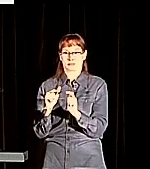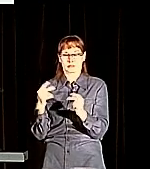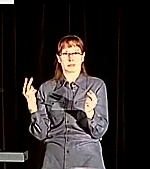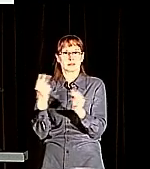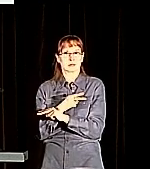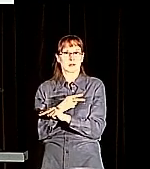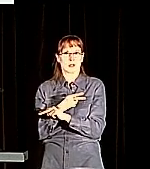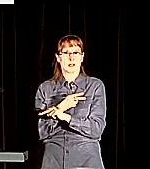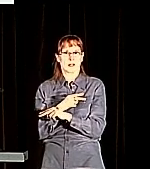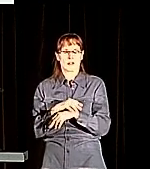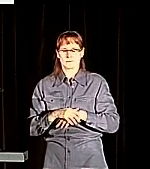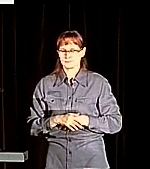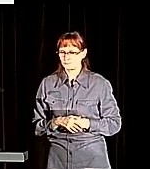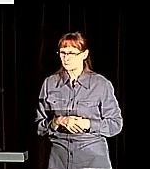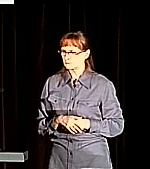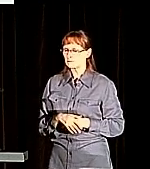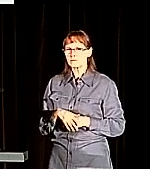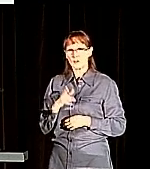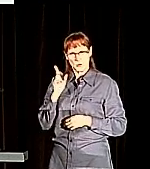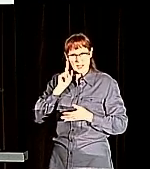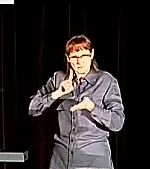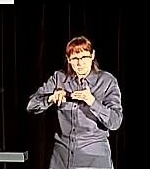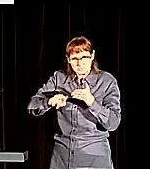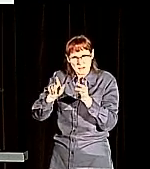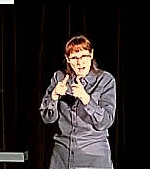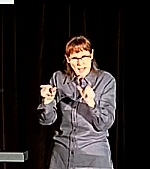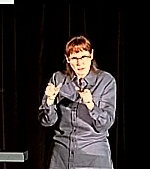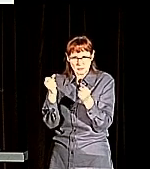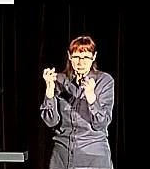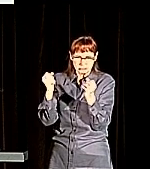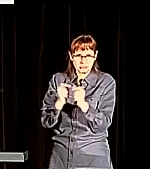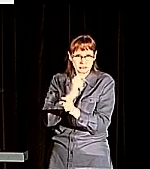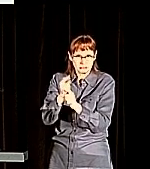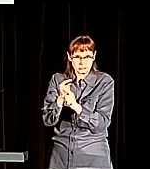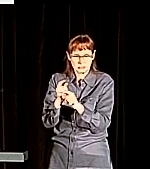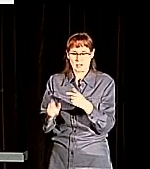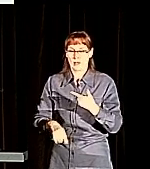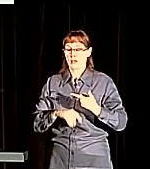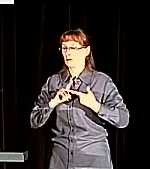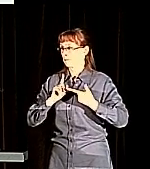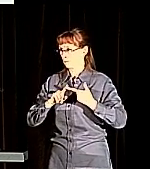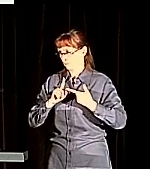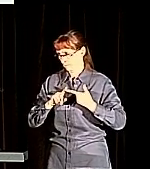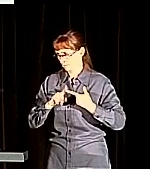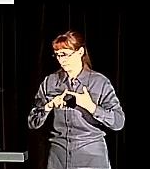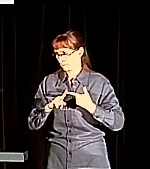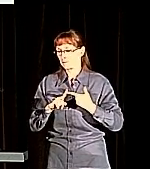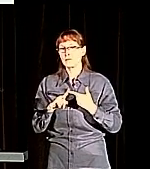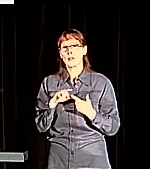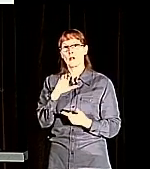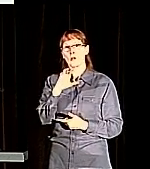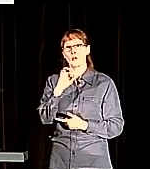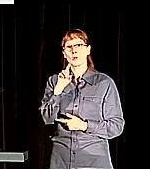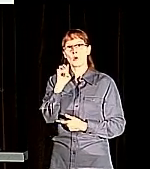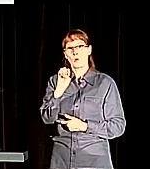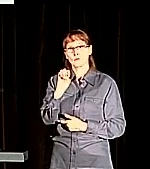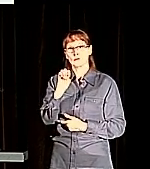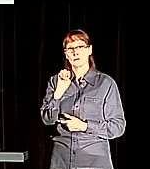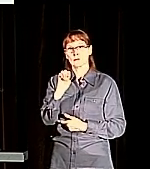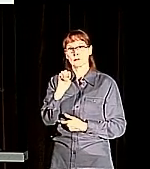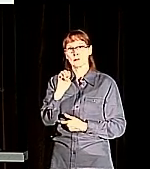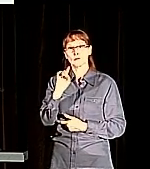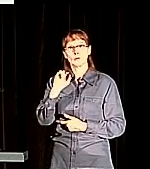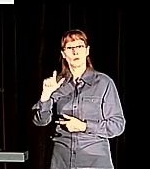second thing is, we had to develop a coding tool. The challenge of the coding tool was, how do you get